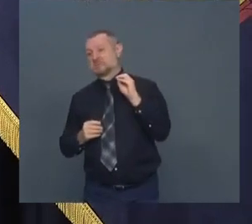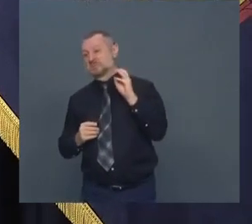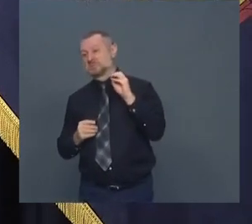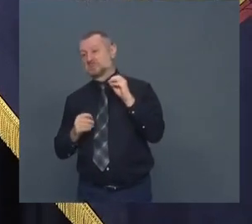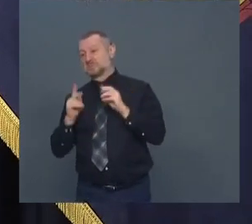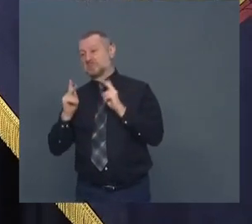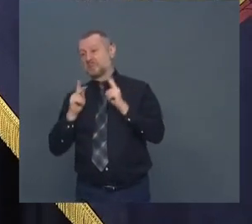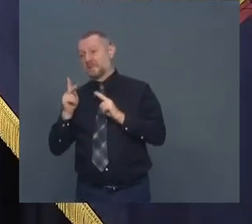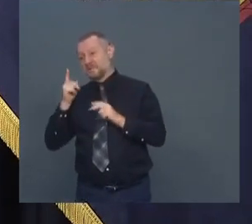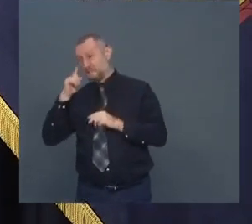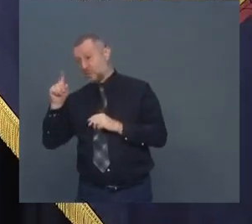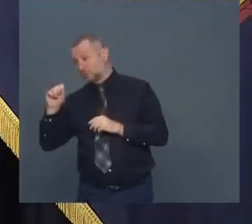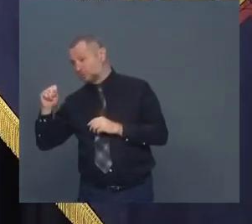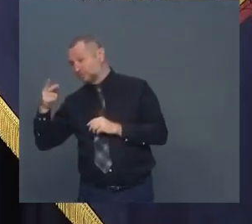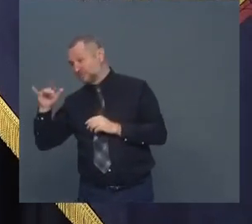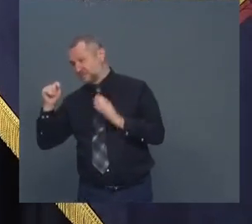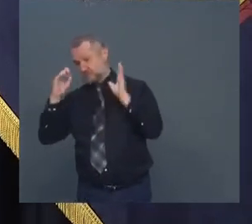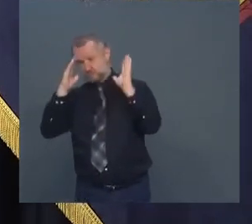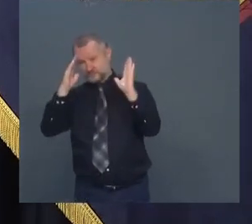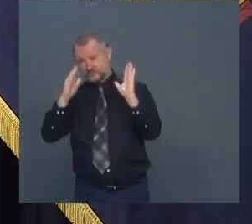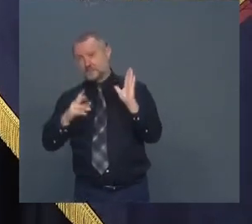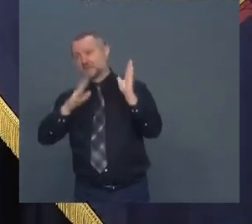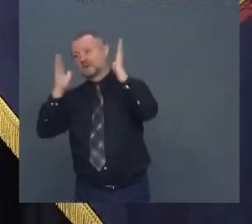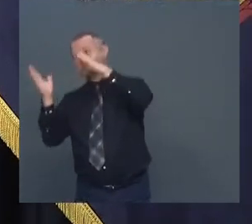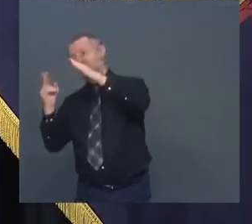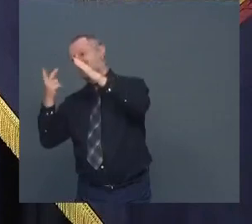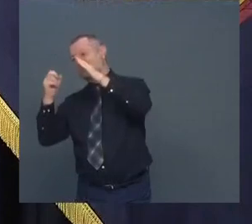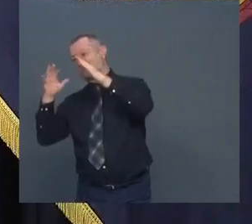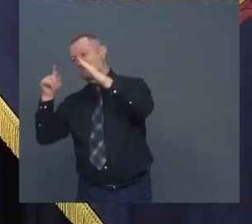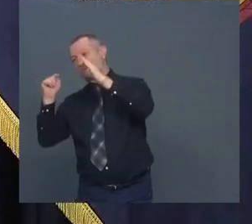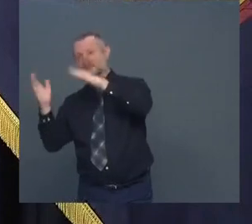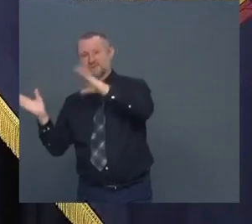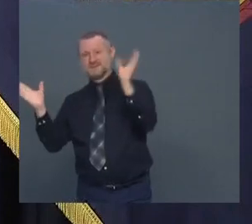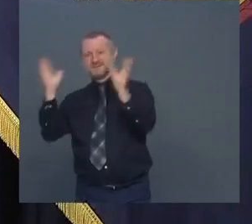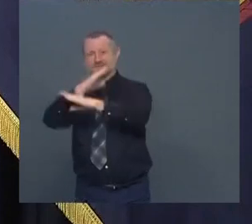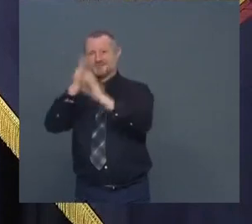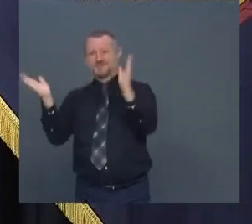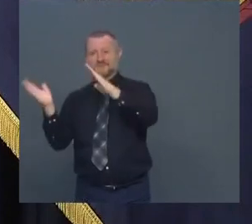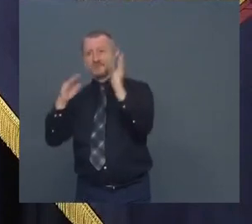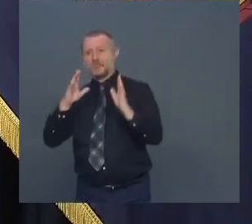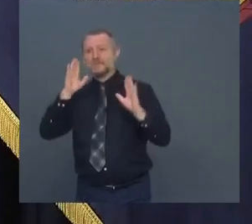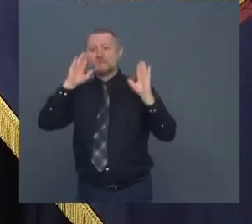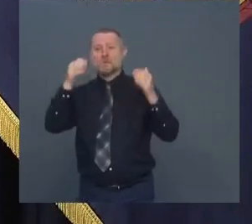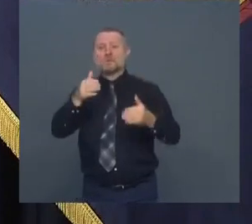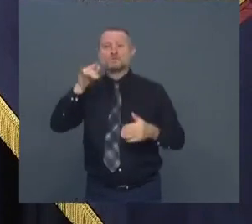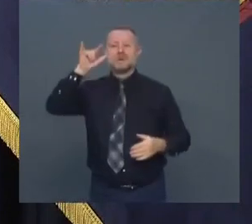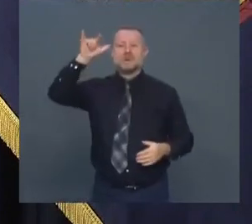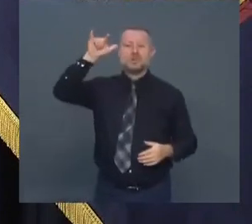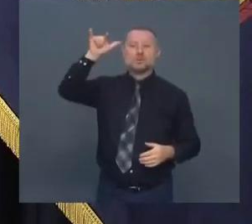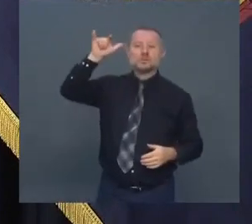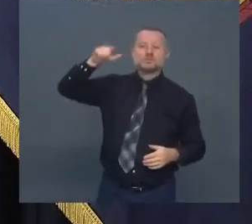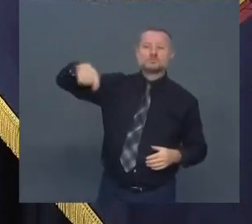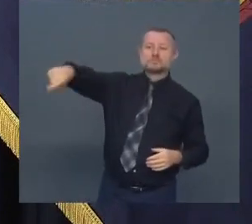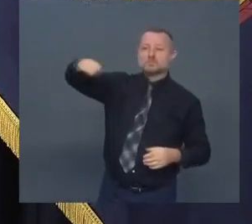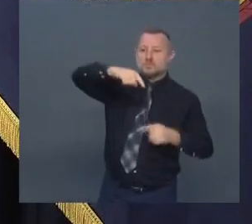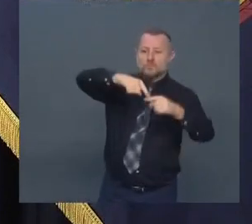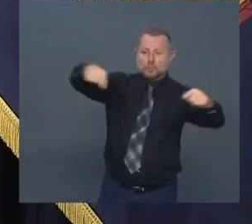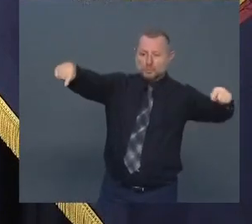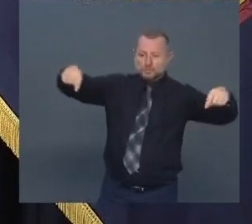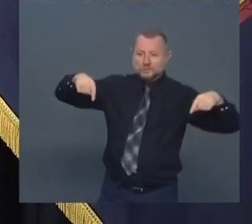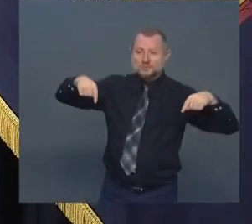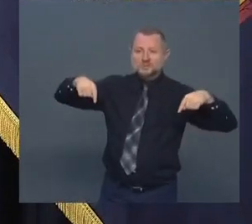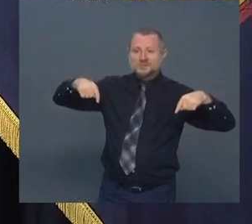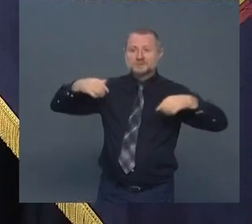shift and the sheriffs are doing airports borders quarantine